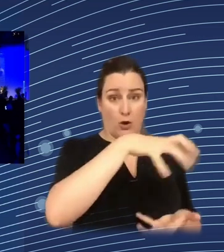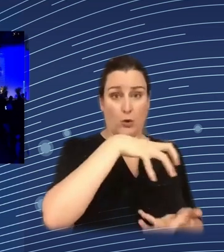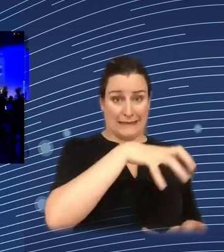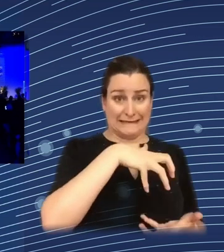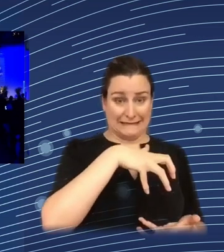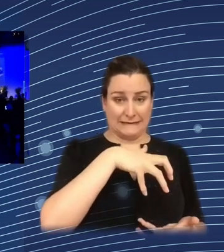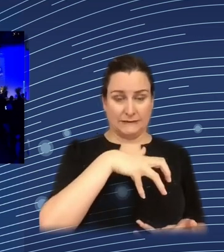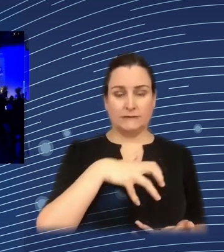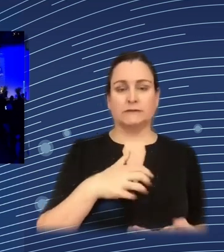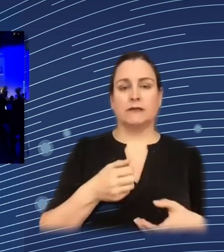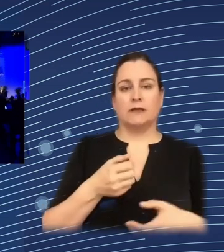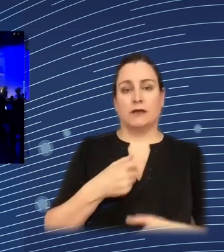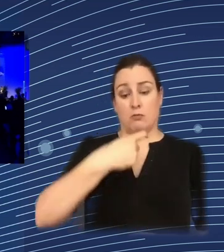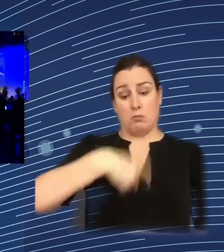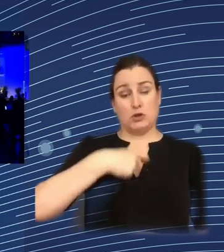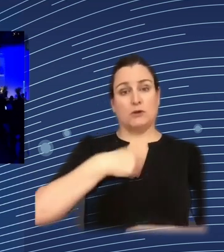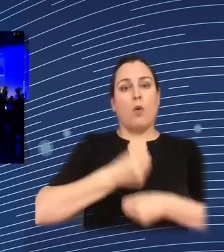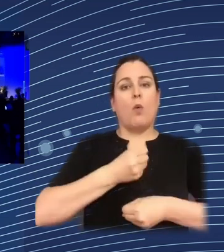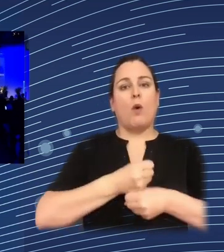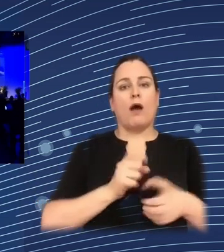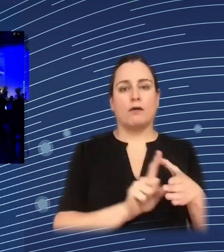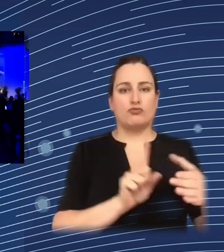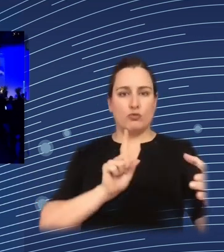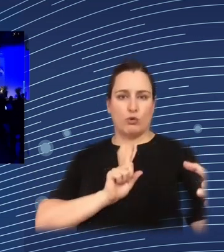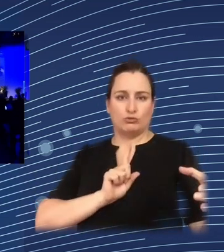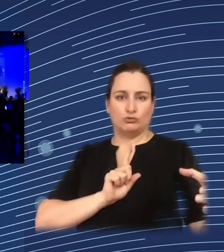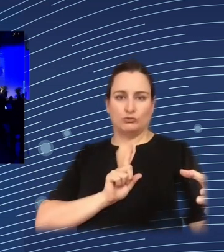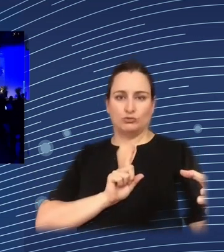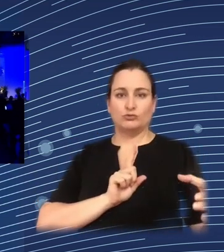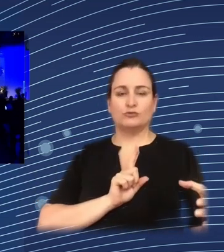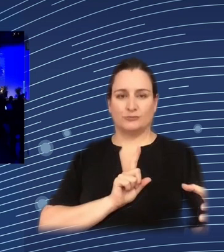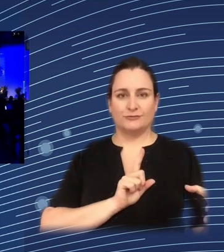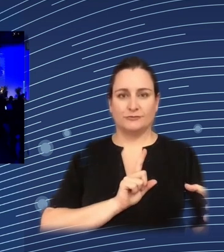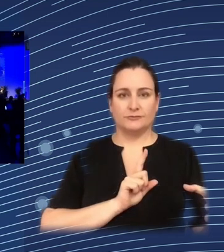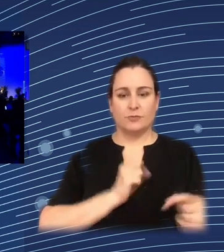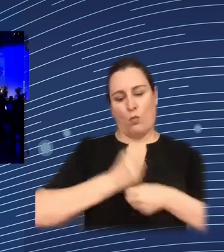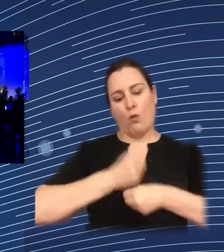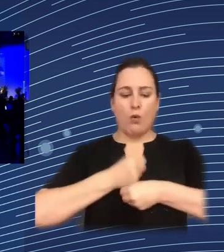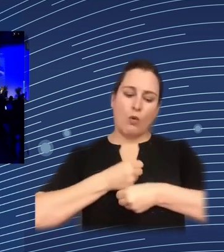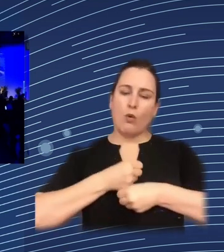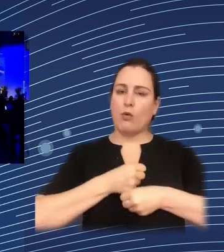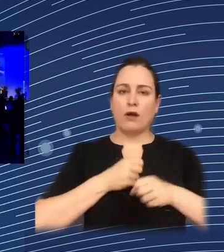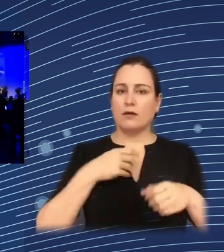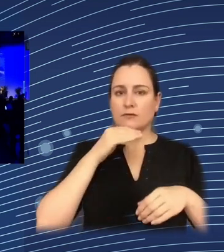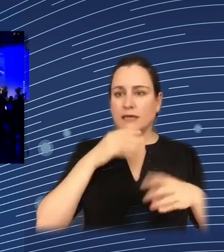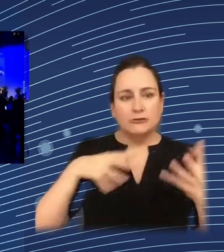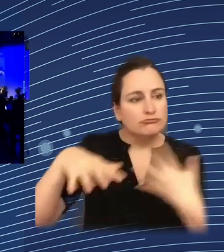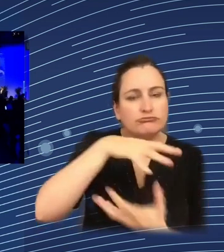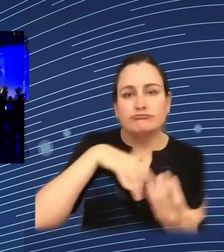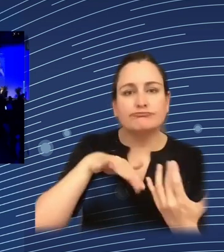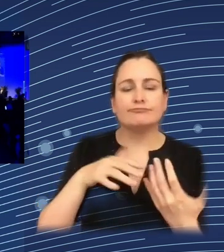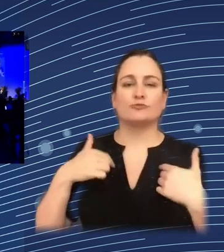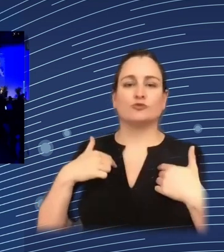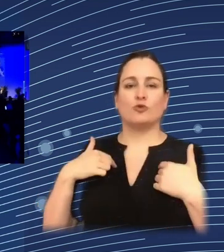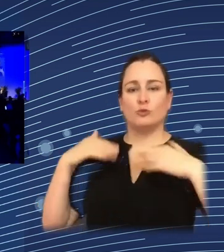would need to be addressed through targeted measures so this is linked to the question of of telework and working from home um